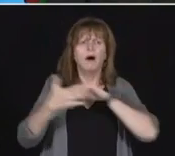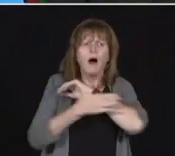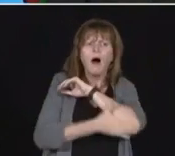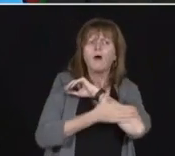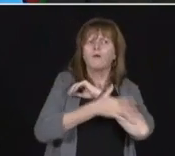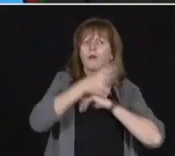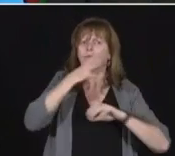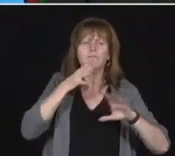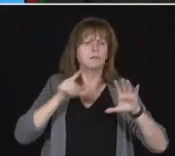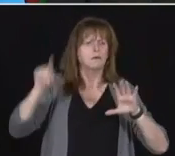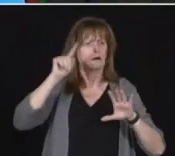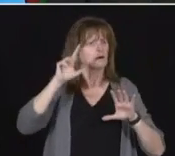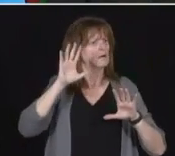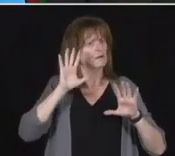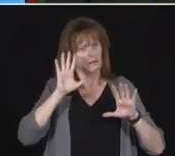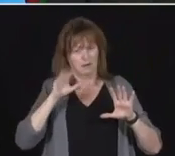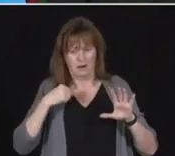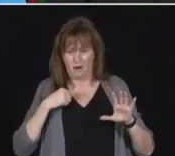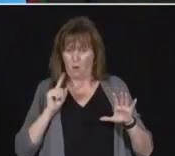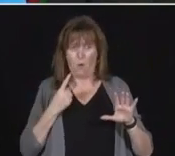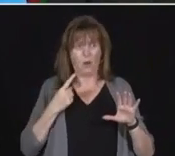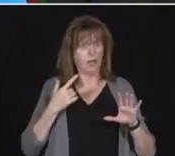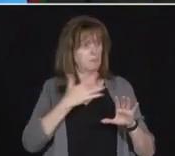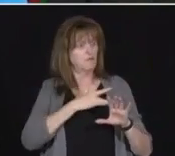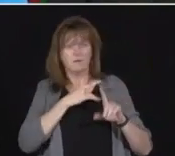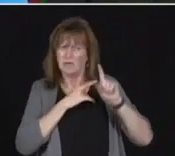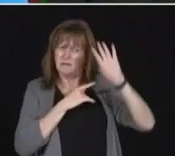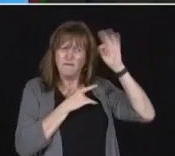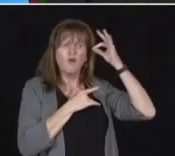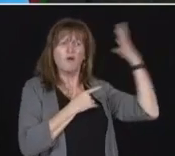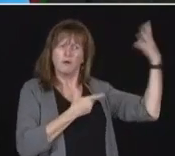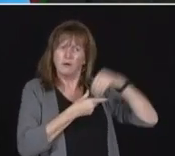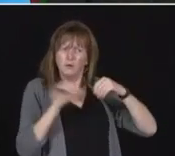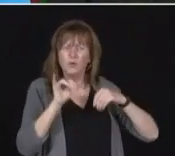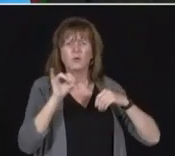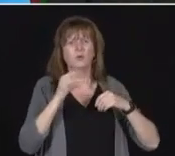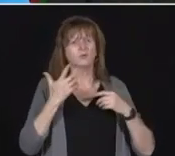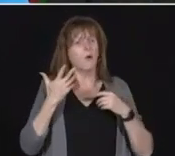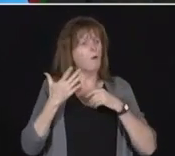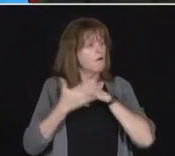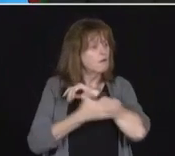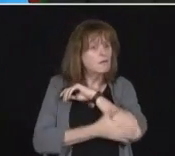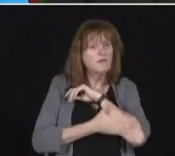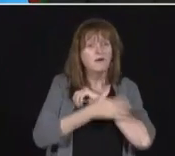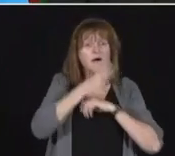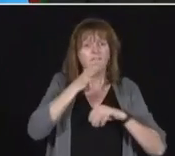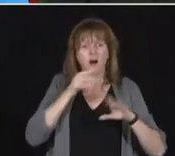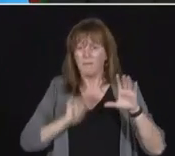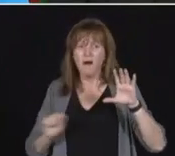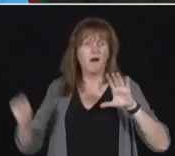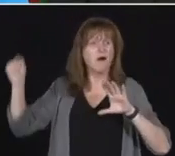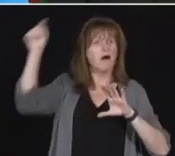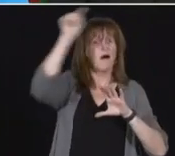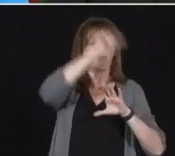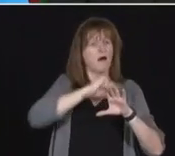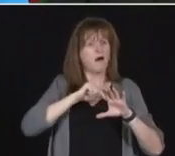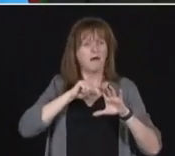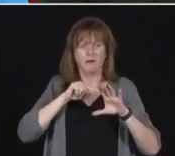People in our rural communities deserve the same level of service that the rest of Ontario enjoys and relies on every day.